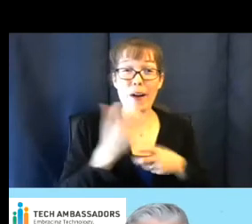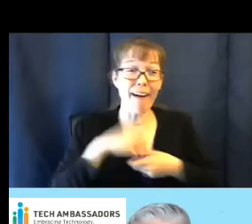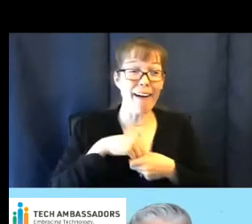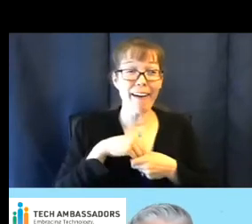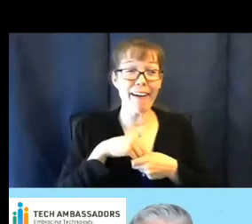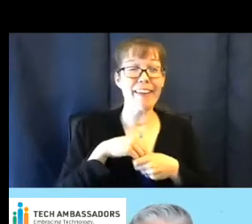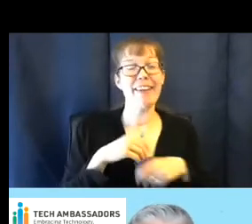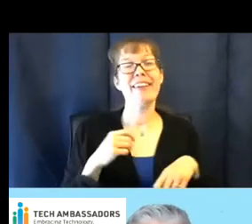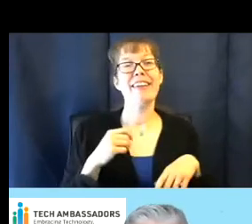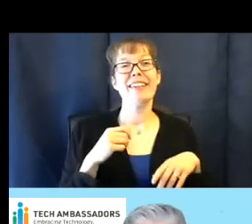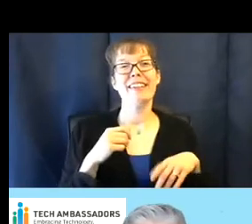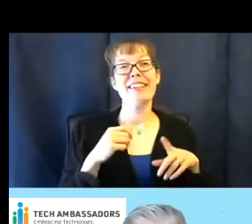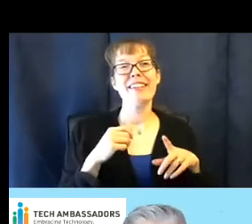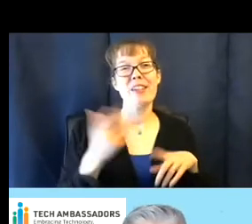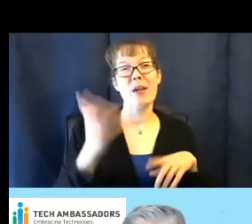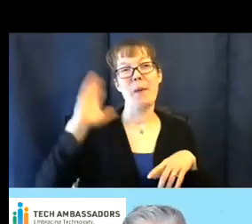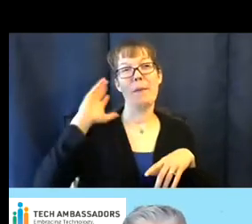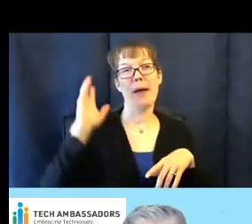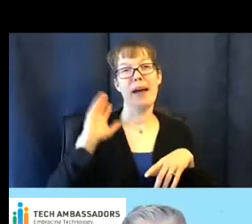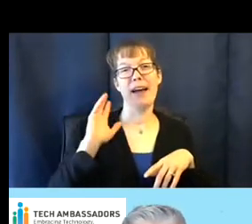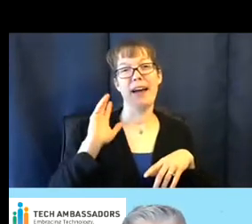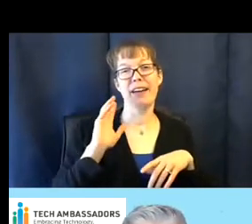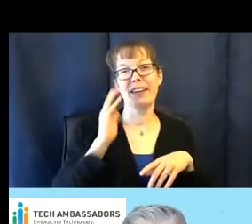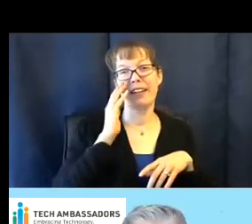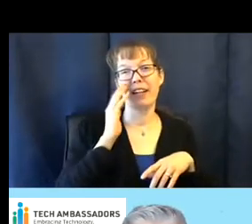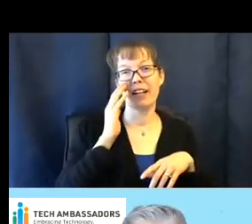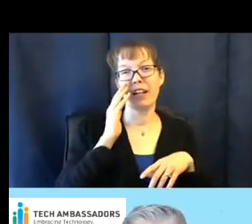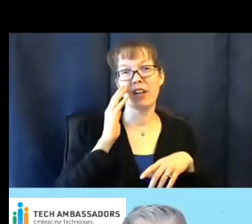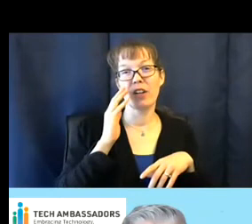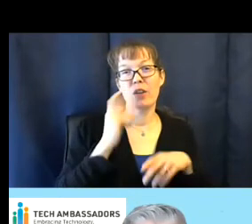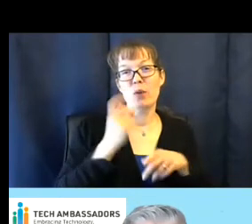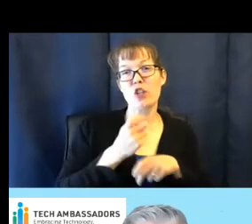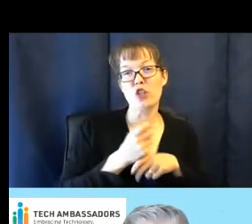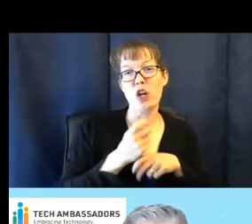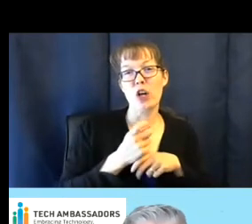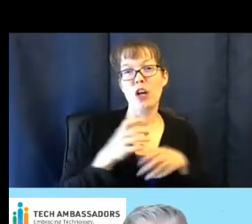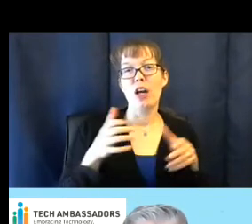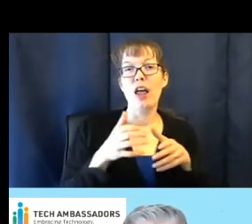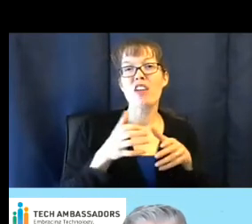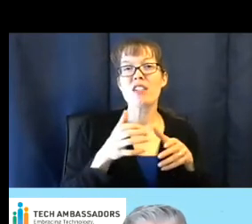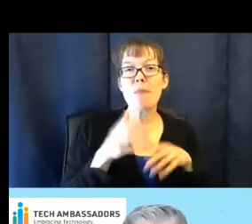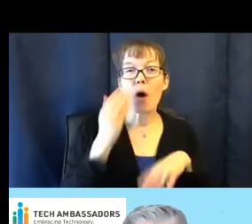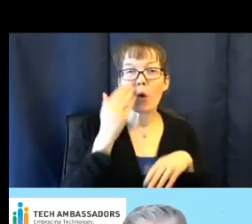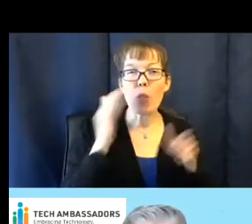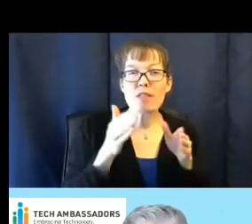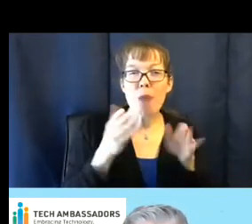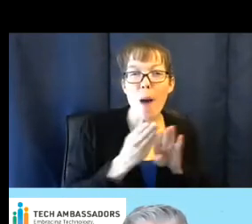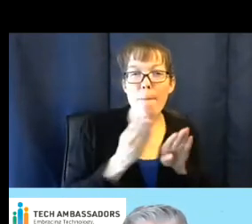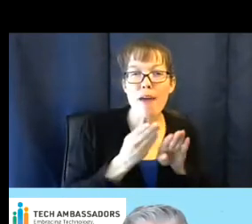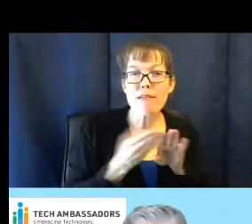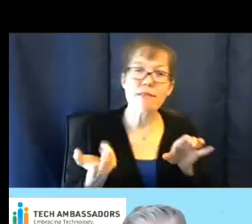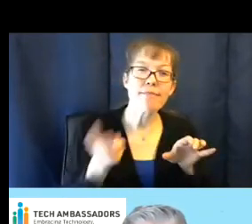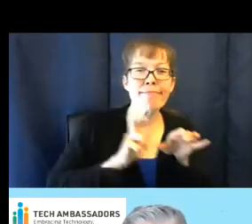You know, back in the day, you know, it's just a little joke. know, the little bus is coming. You know, you've got all